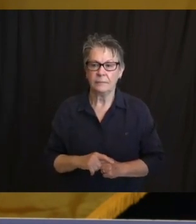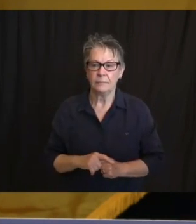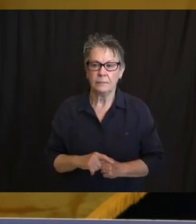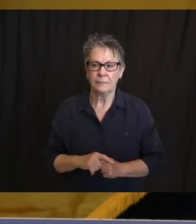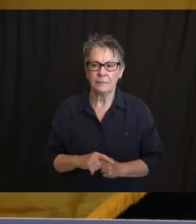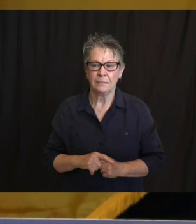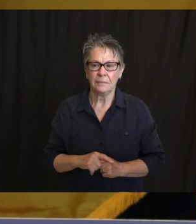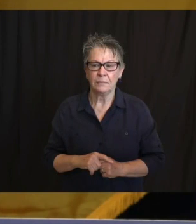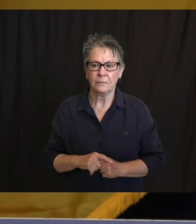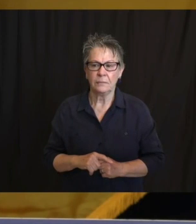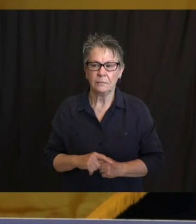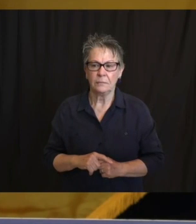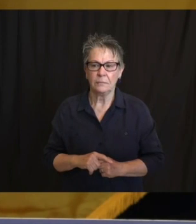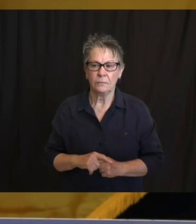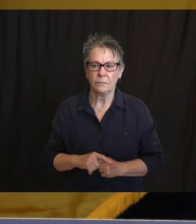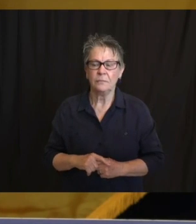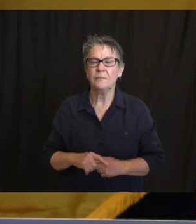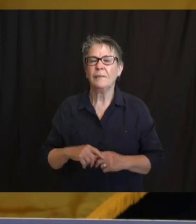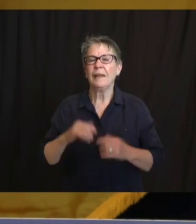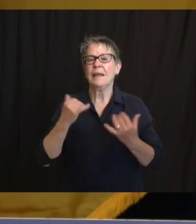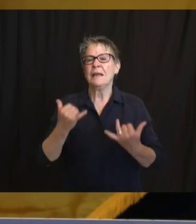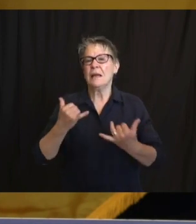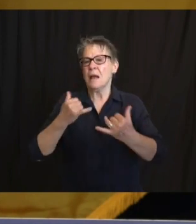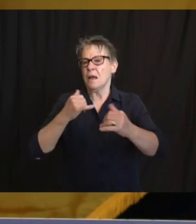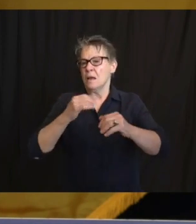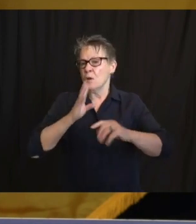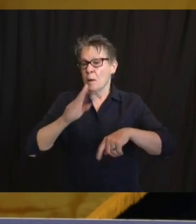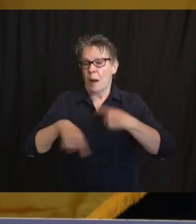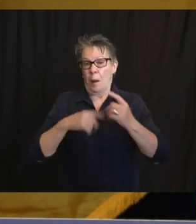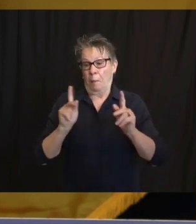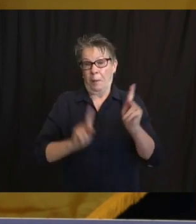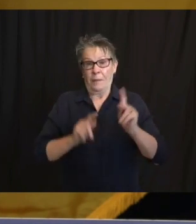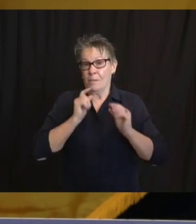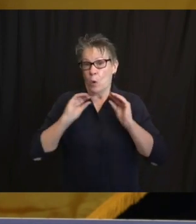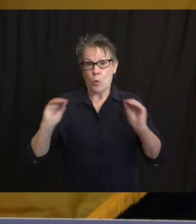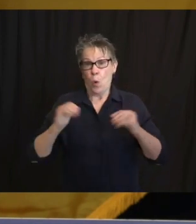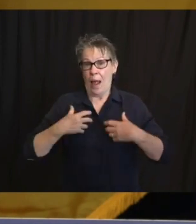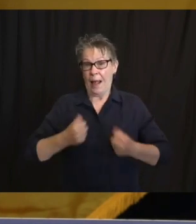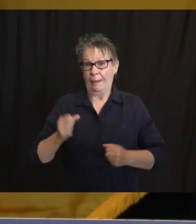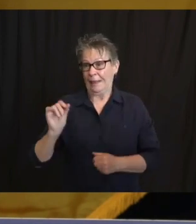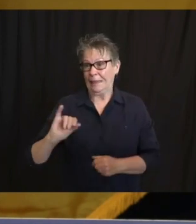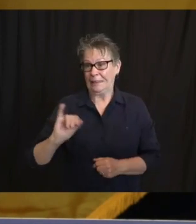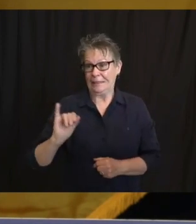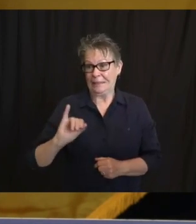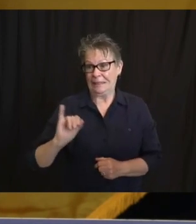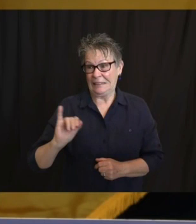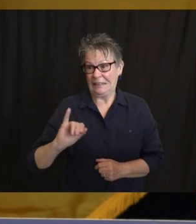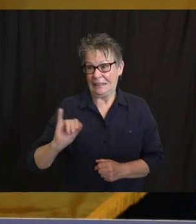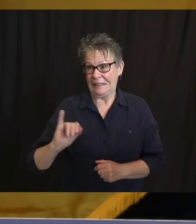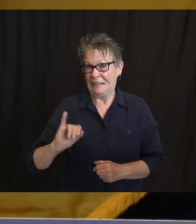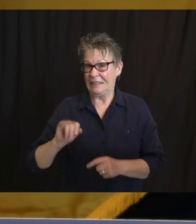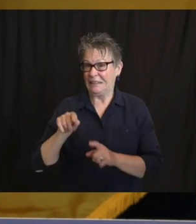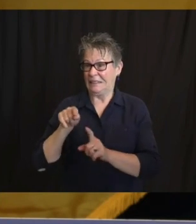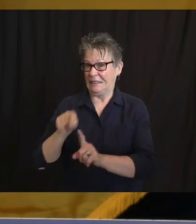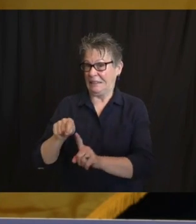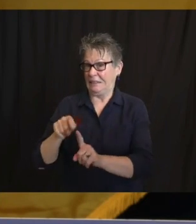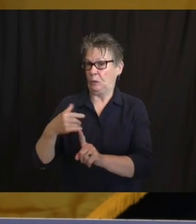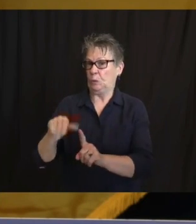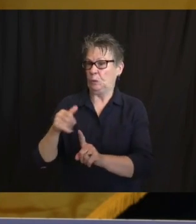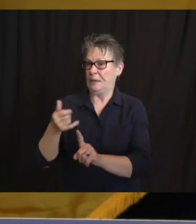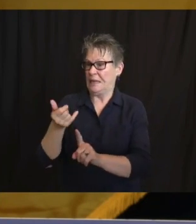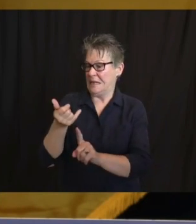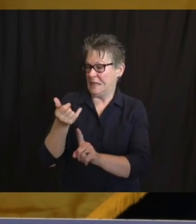They're returning a 19.9% positivity. Our correctional facilities have tested 17